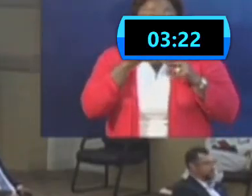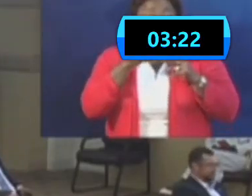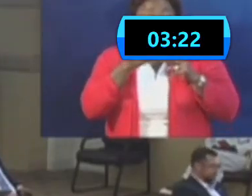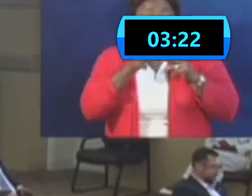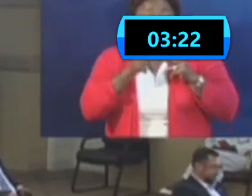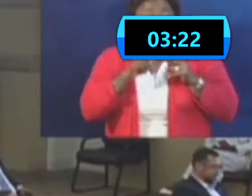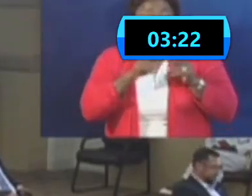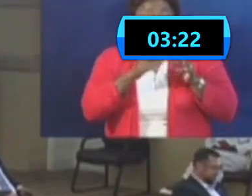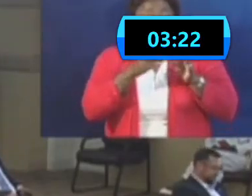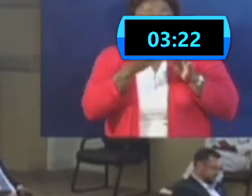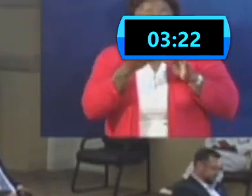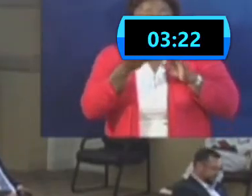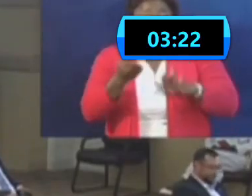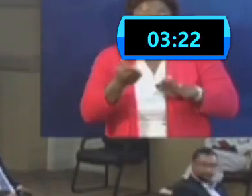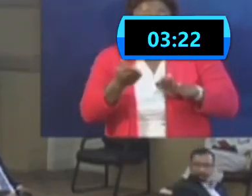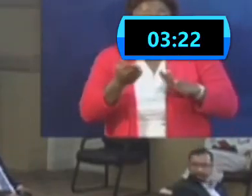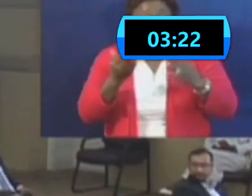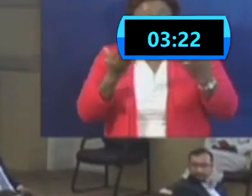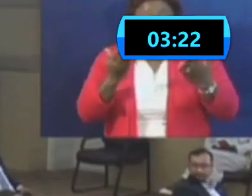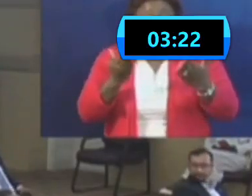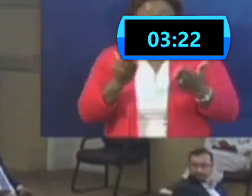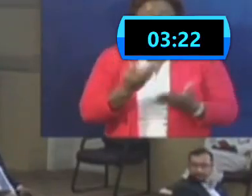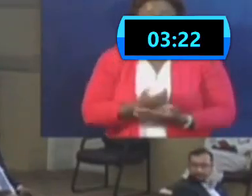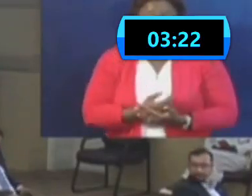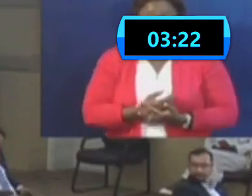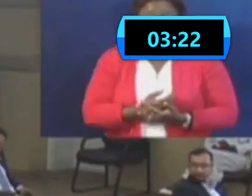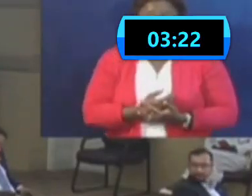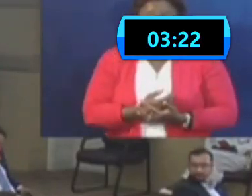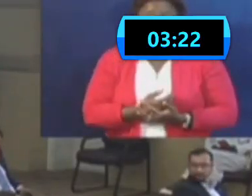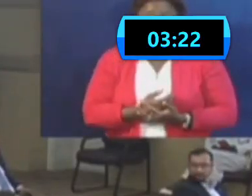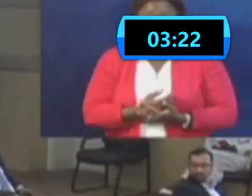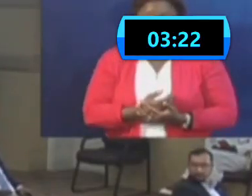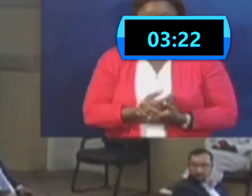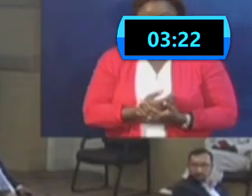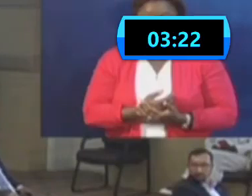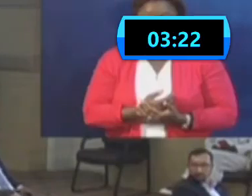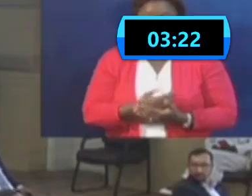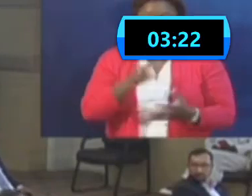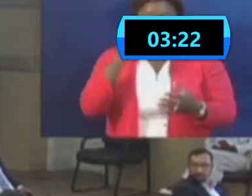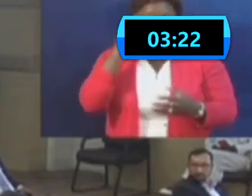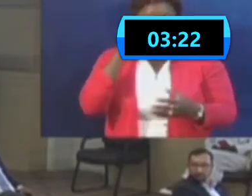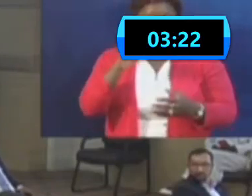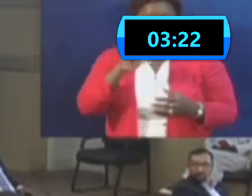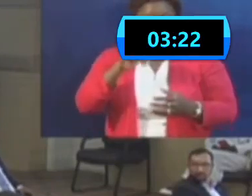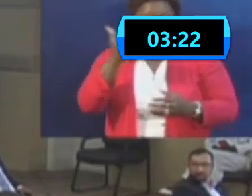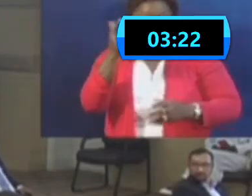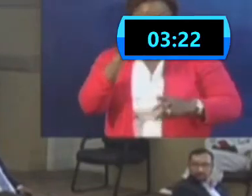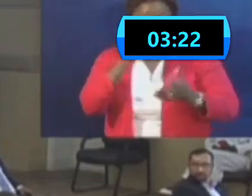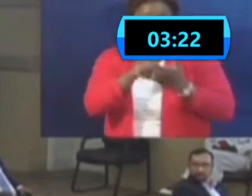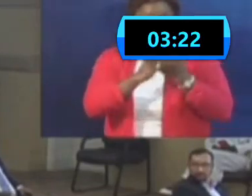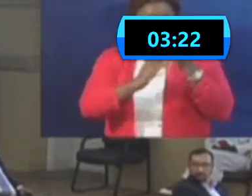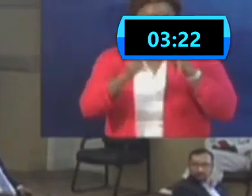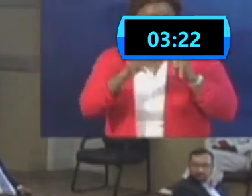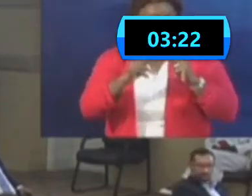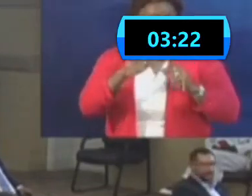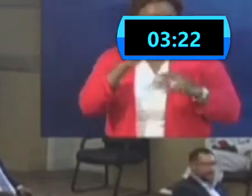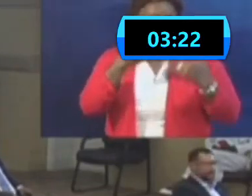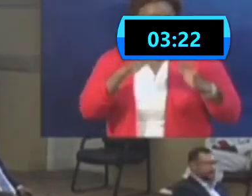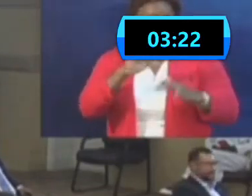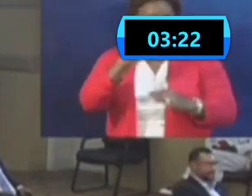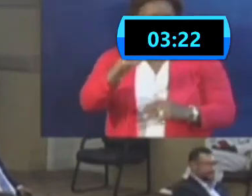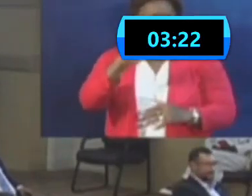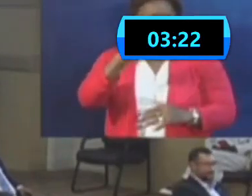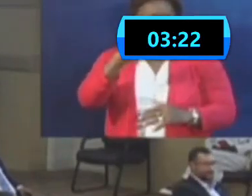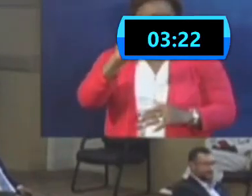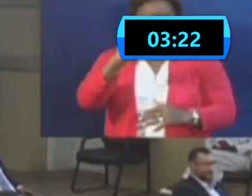us whether there have been any cases of people who have gone into ICU and come out of